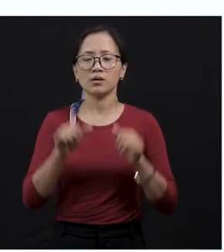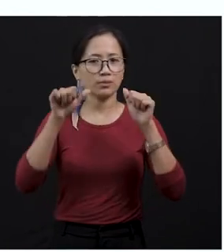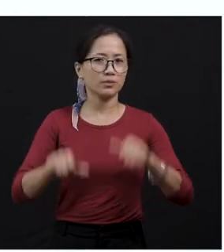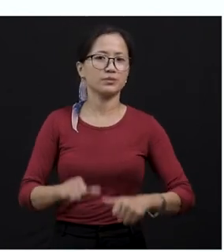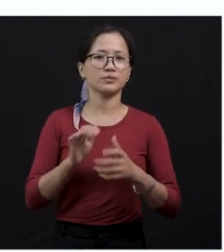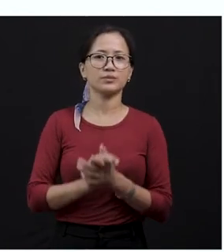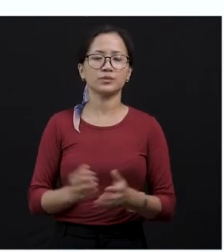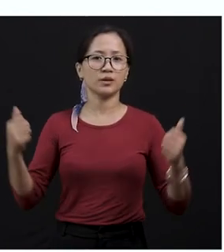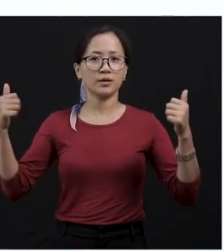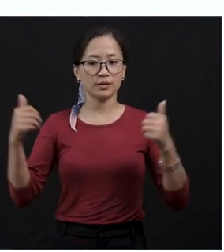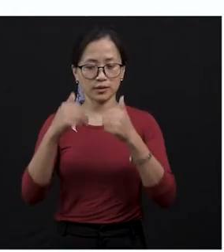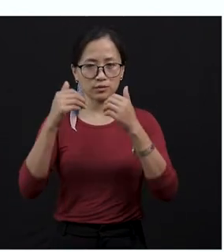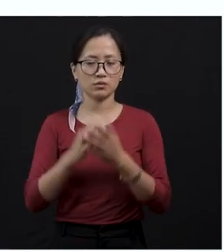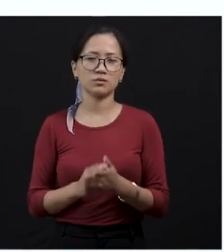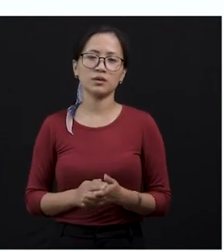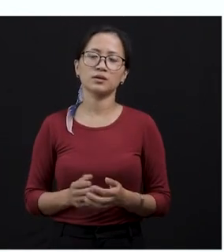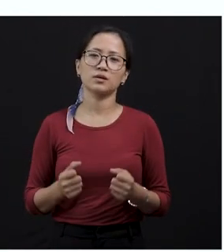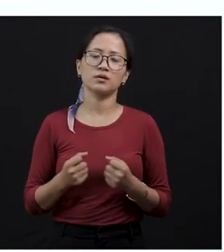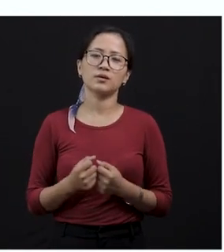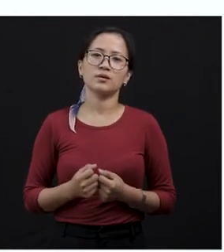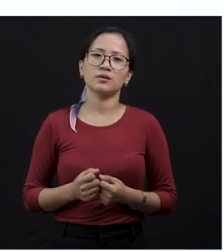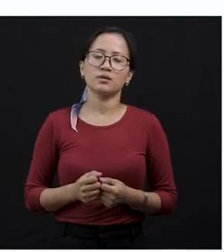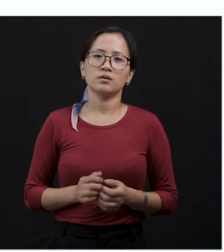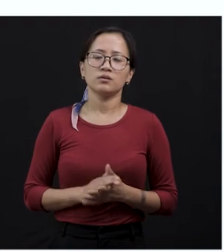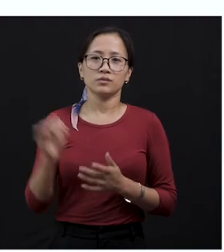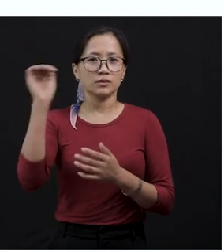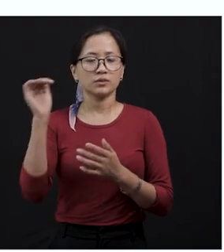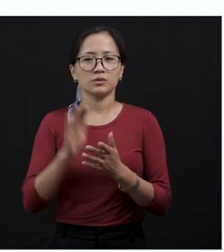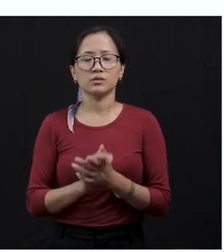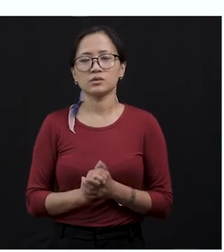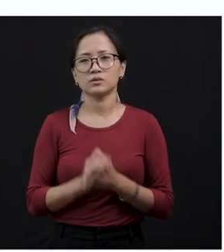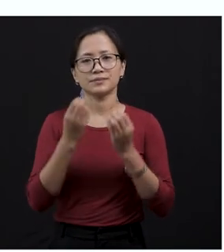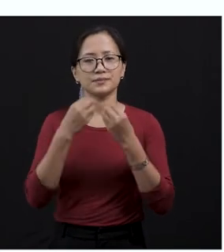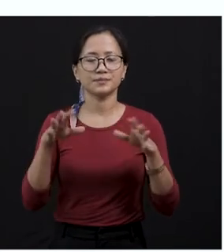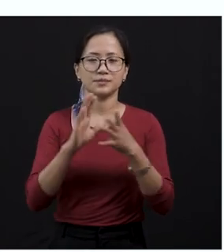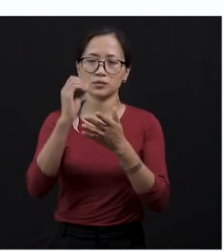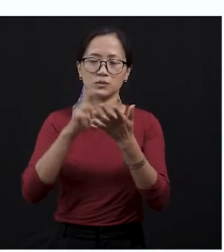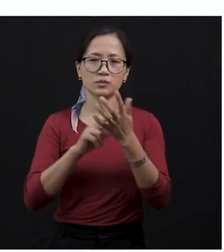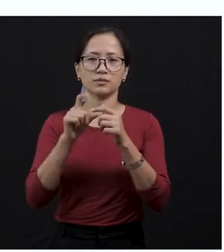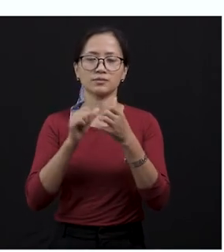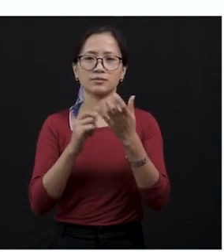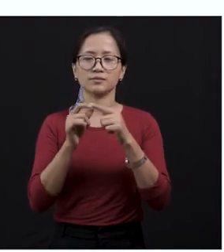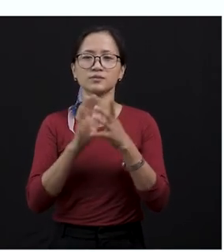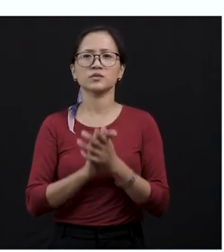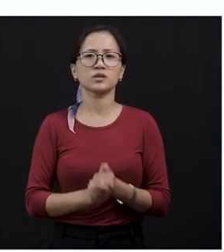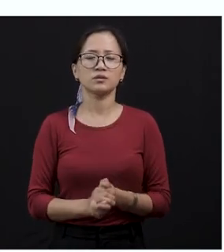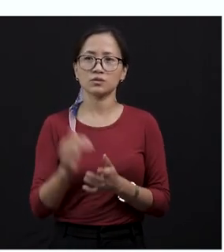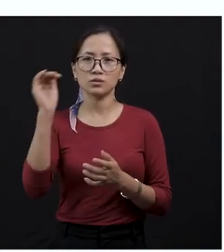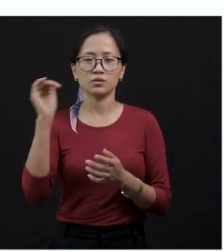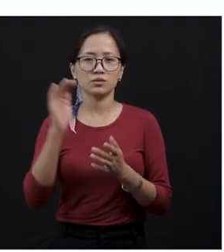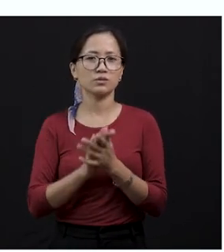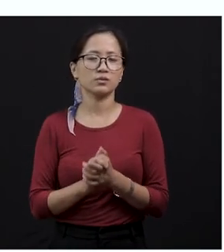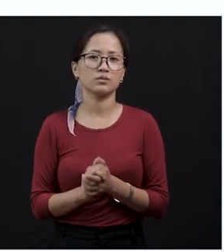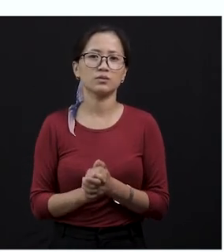able to hit the cobra. And instead of that, they just collided. But the cobra's neck glistened with